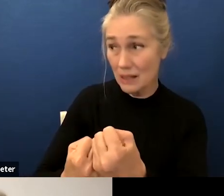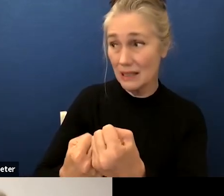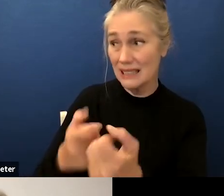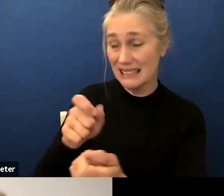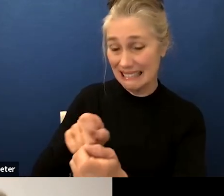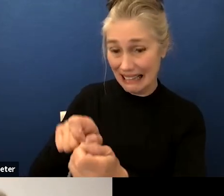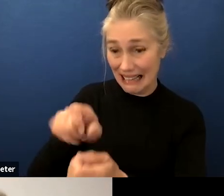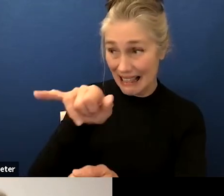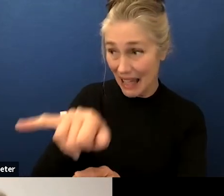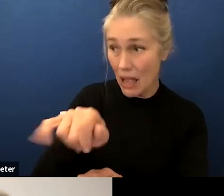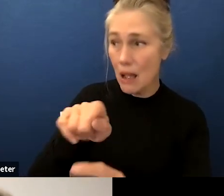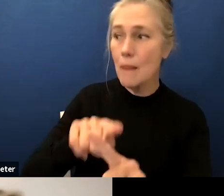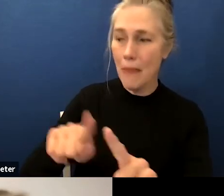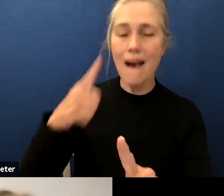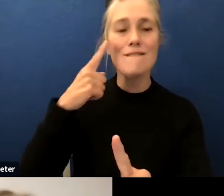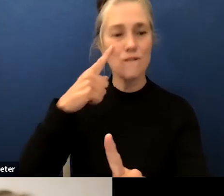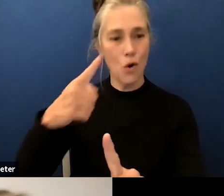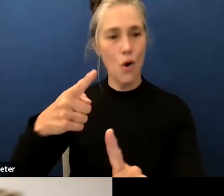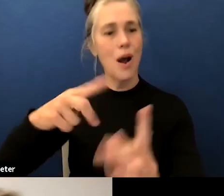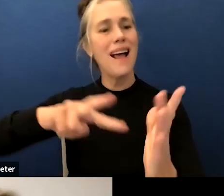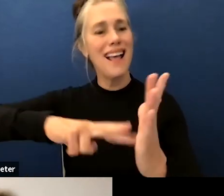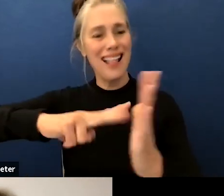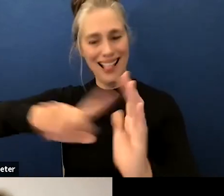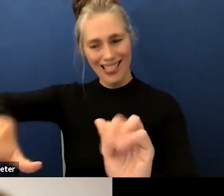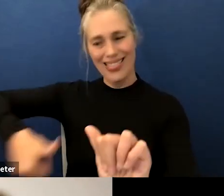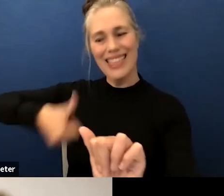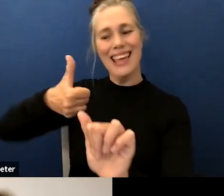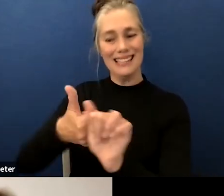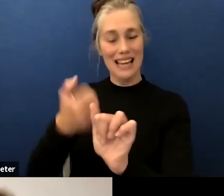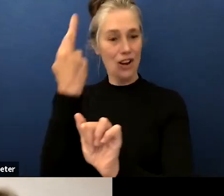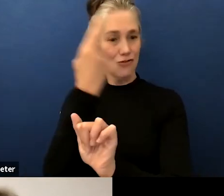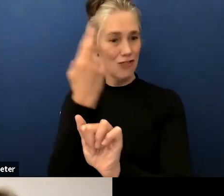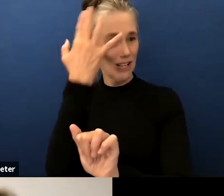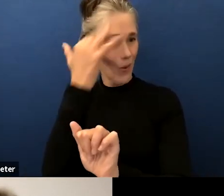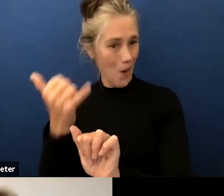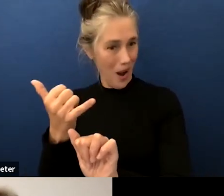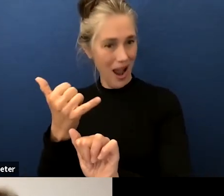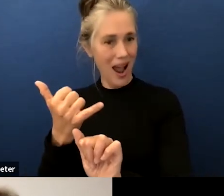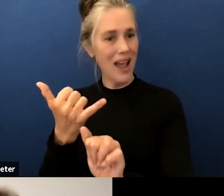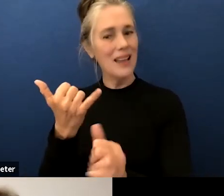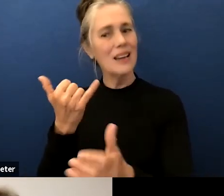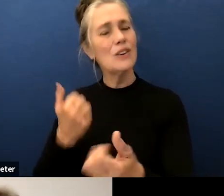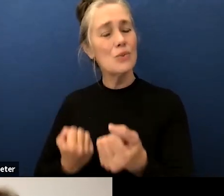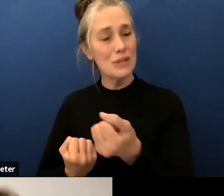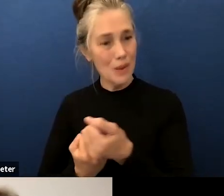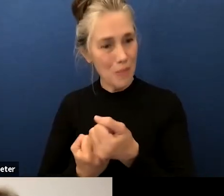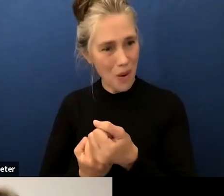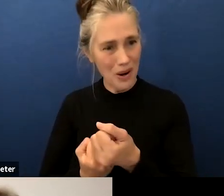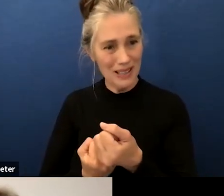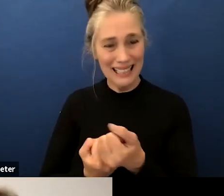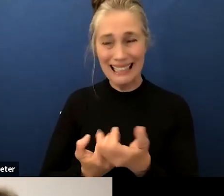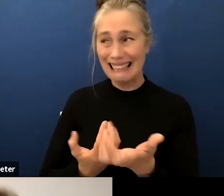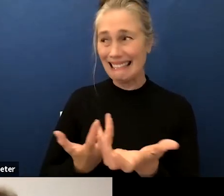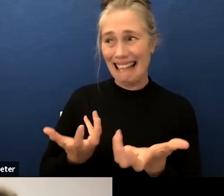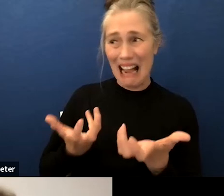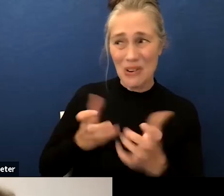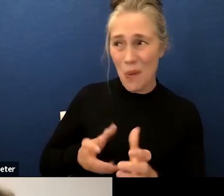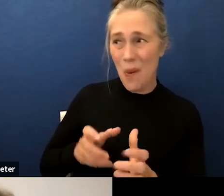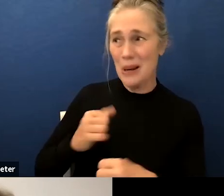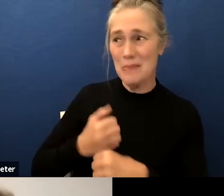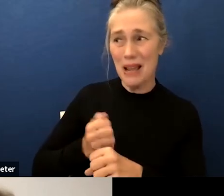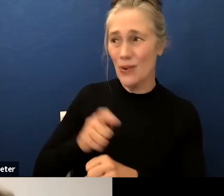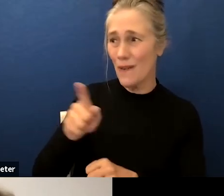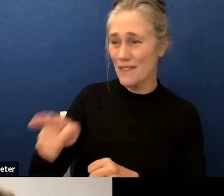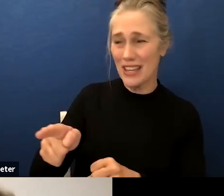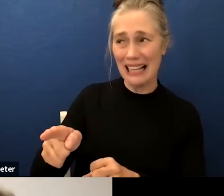intent and so I wonder um I don't mean to put you on the spot but I know I am as to what you can do if we do